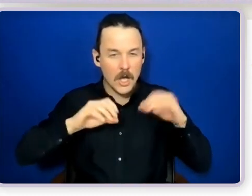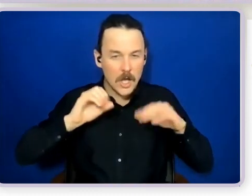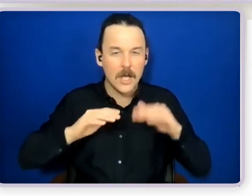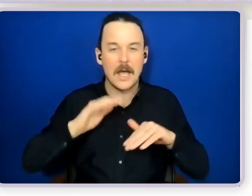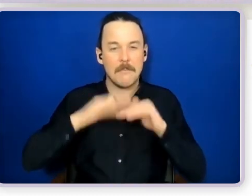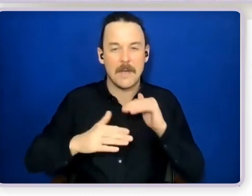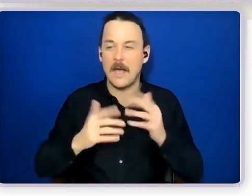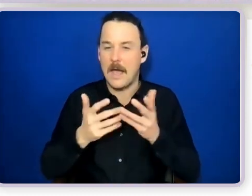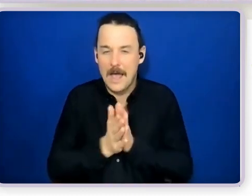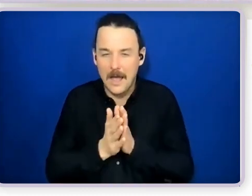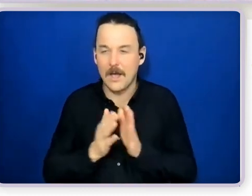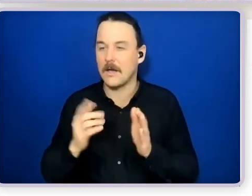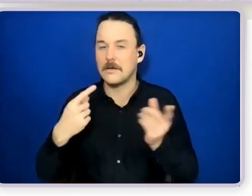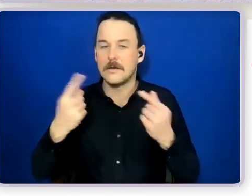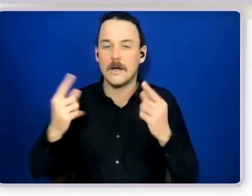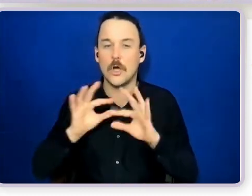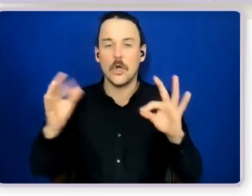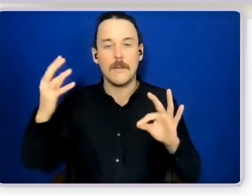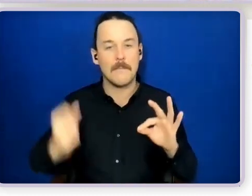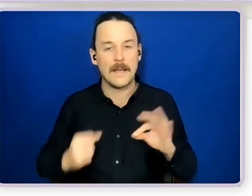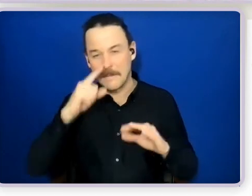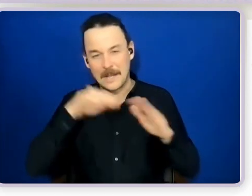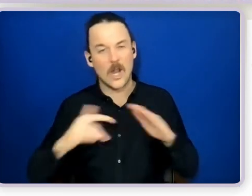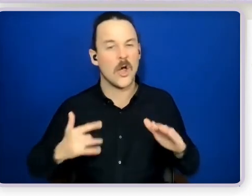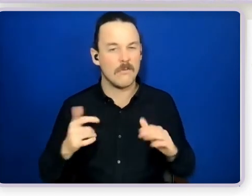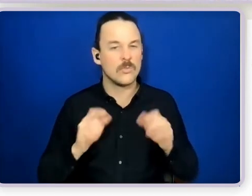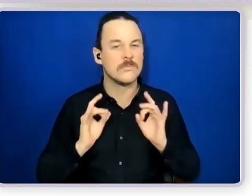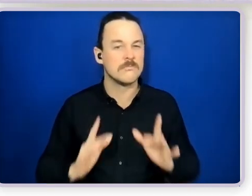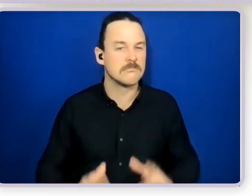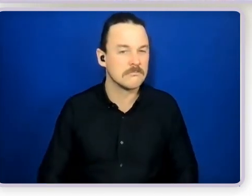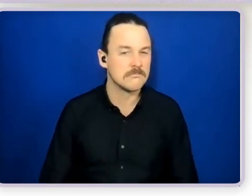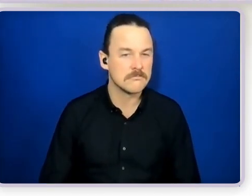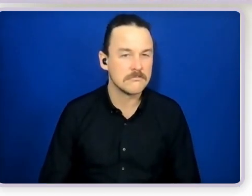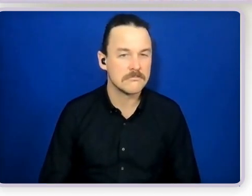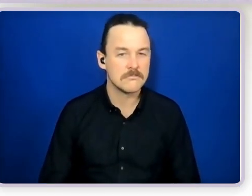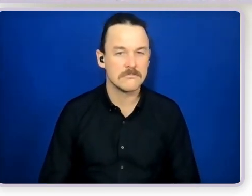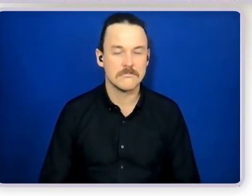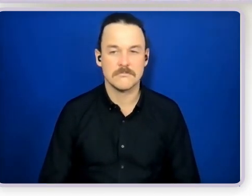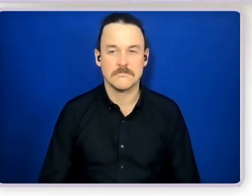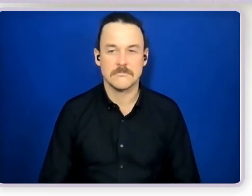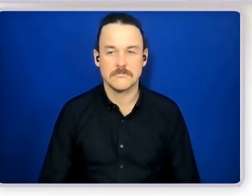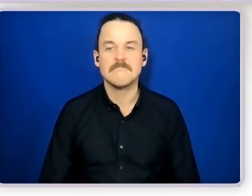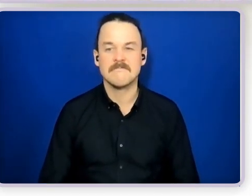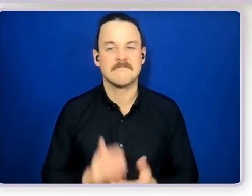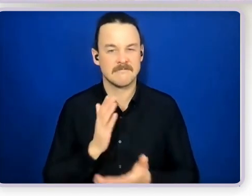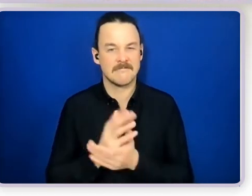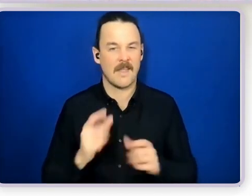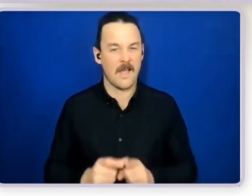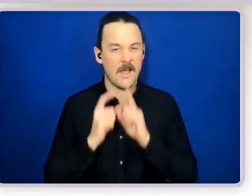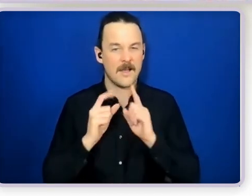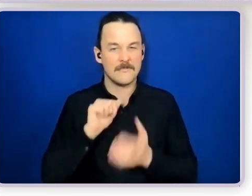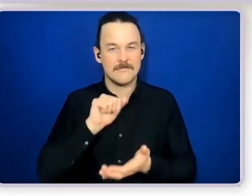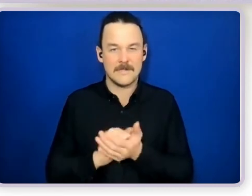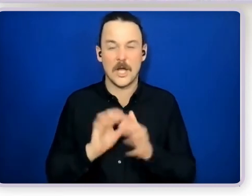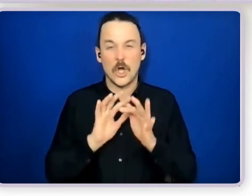life so yeah you could start there yeah it really is it's a tricky one it's not a perfect model but yeah